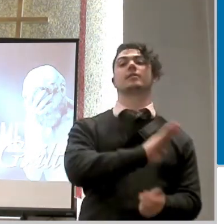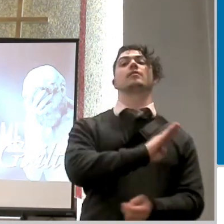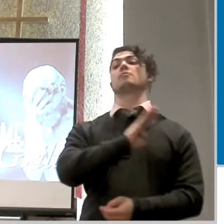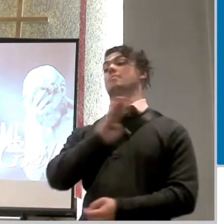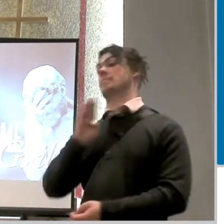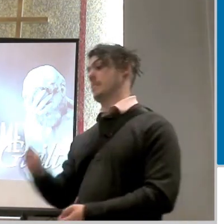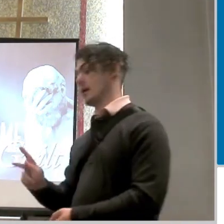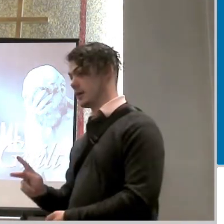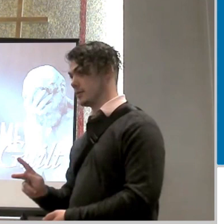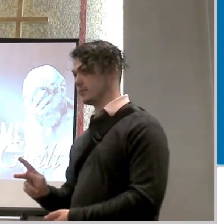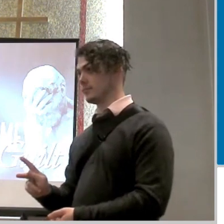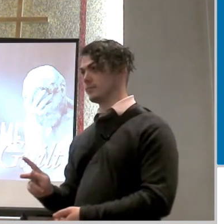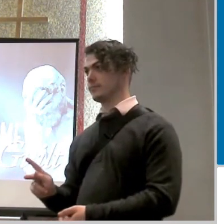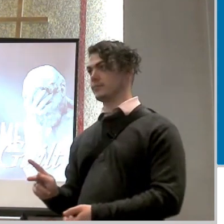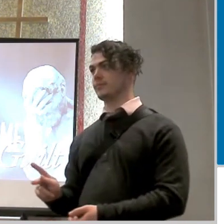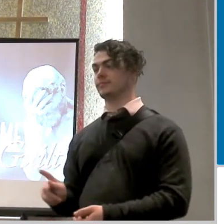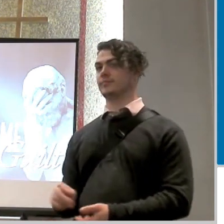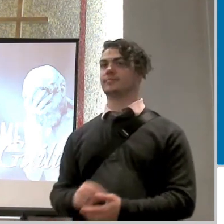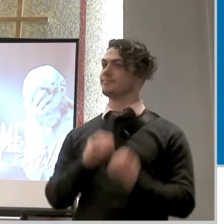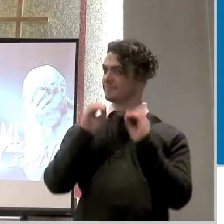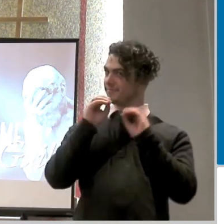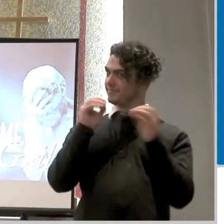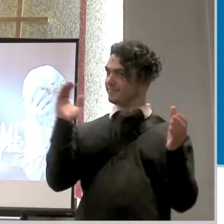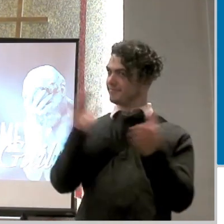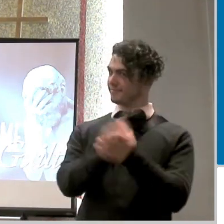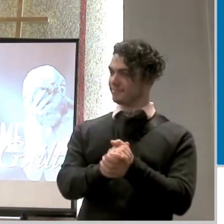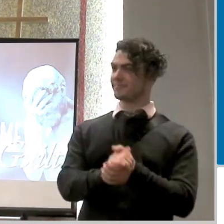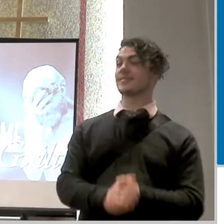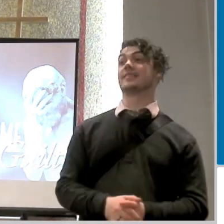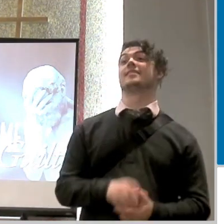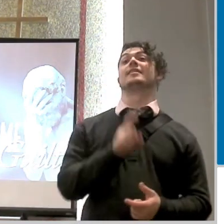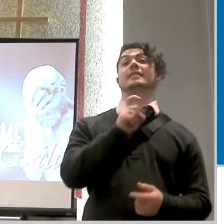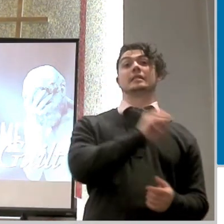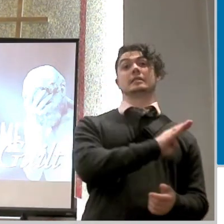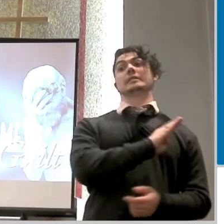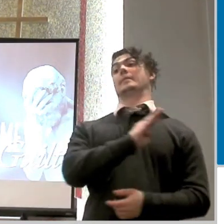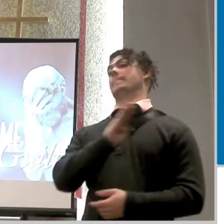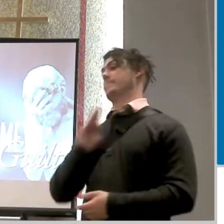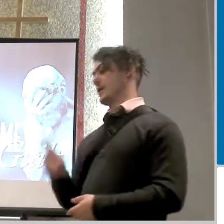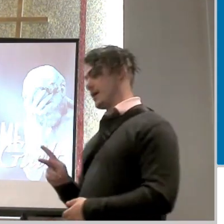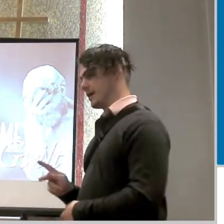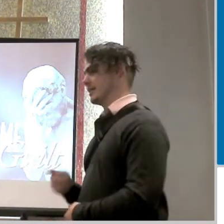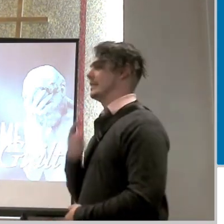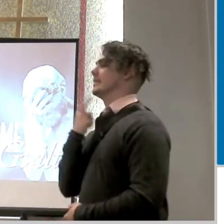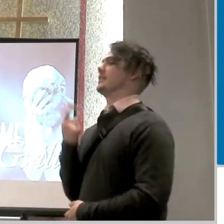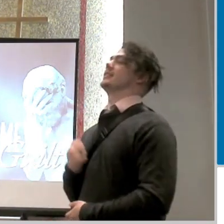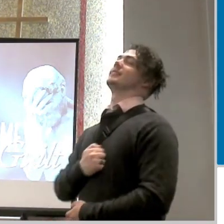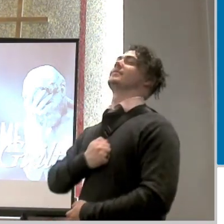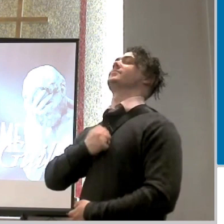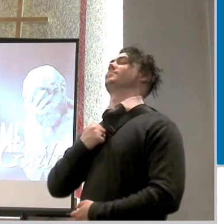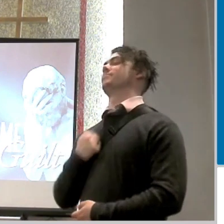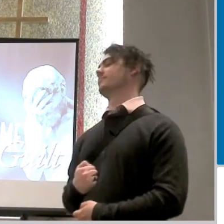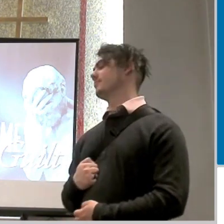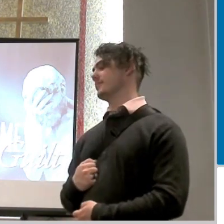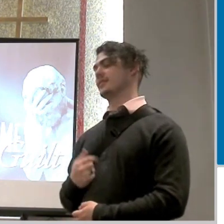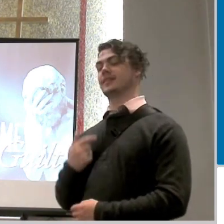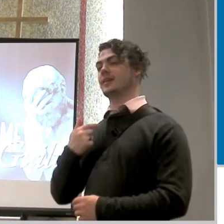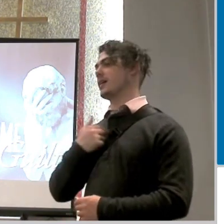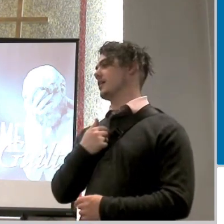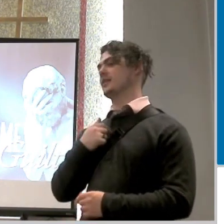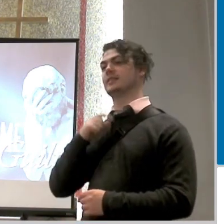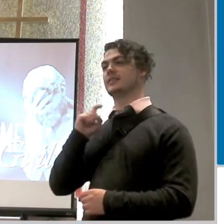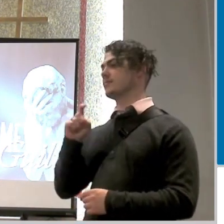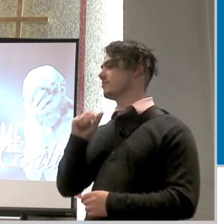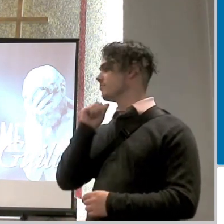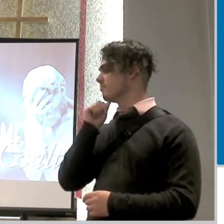this is a little marriage one-on-one for you guys i need to go back and i need to say i'm sorry i shouldn't have spoken to you